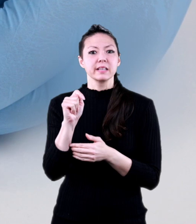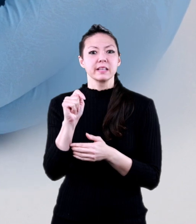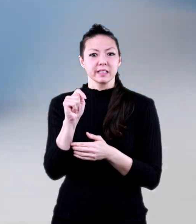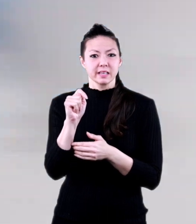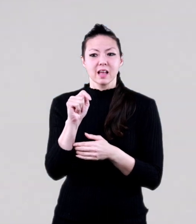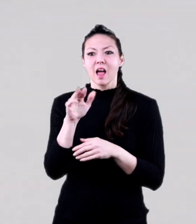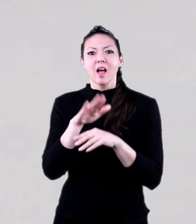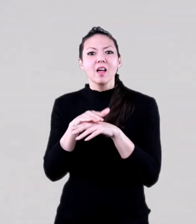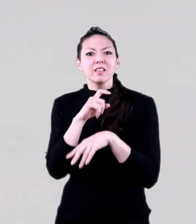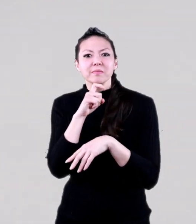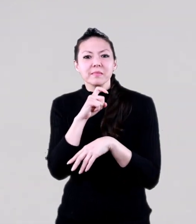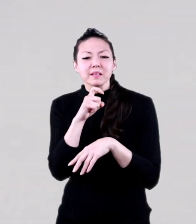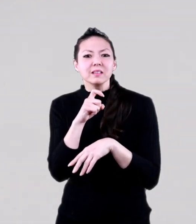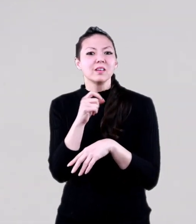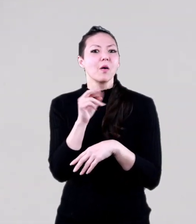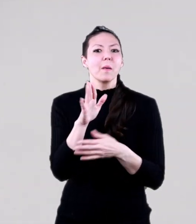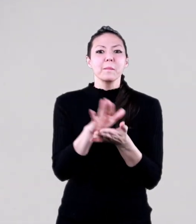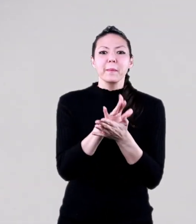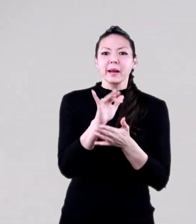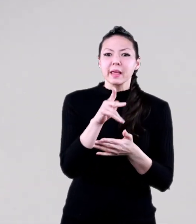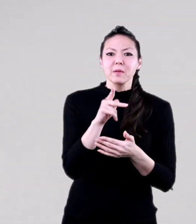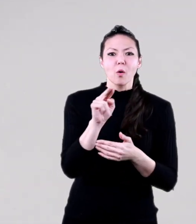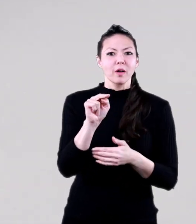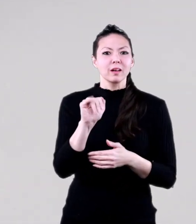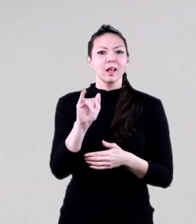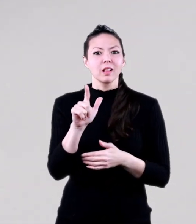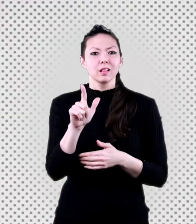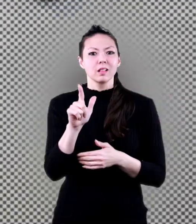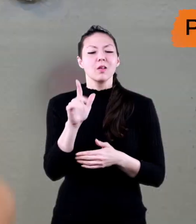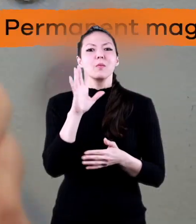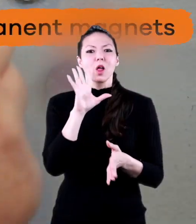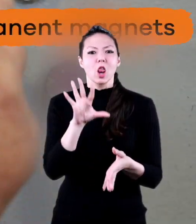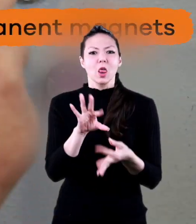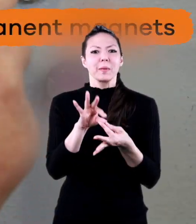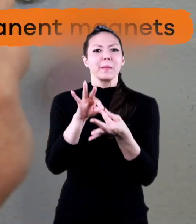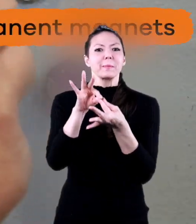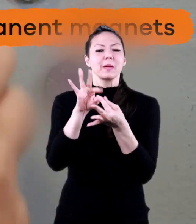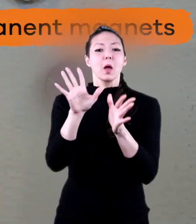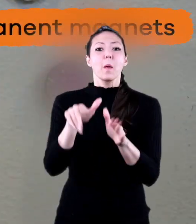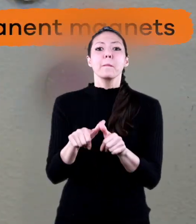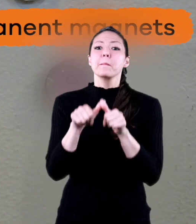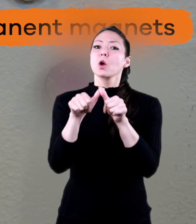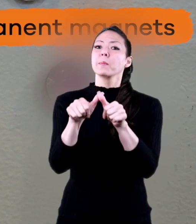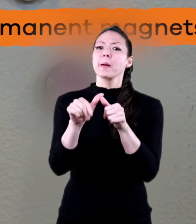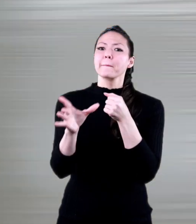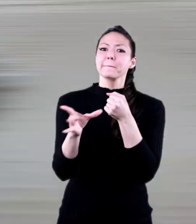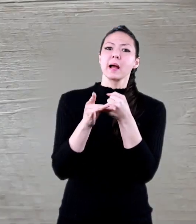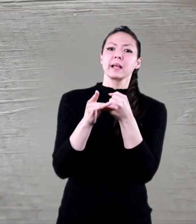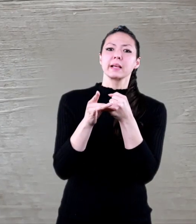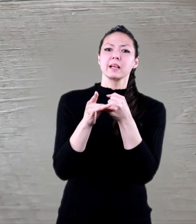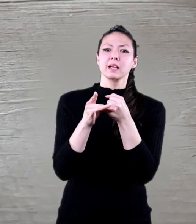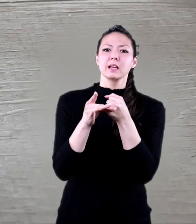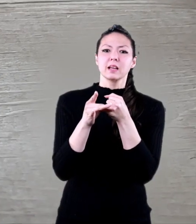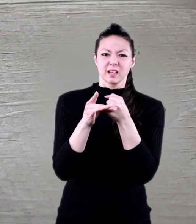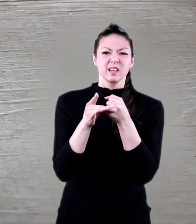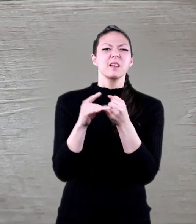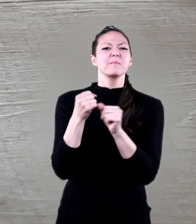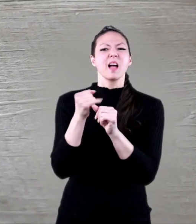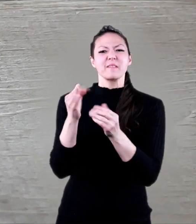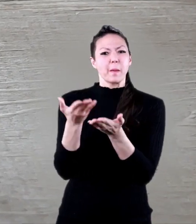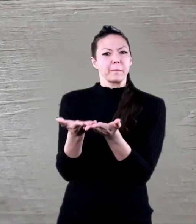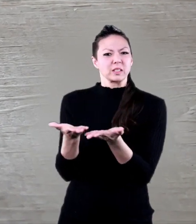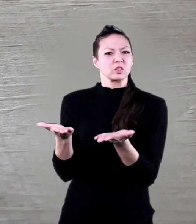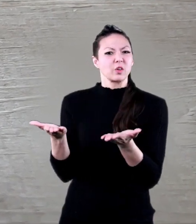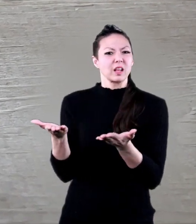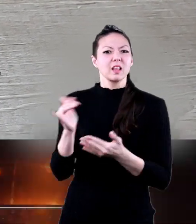of metal, like a paperclip or a nail. Permanent magnets are made from materials